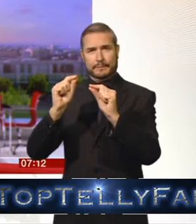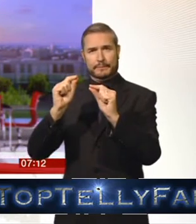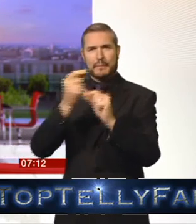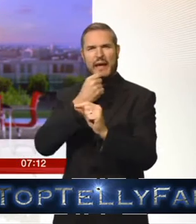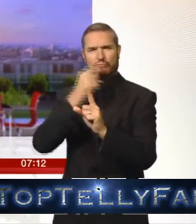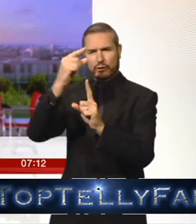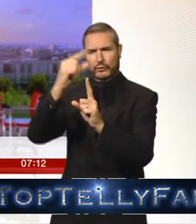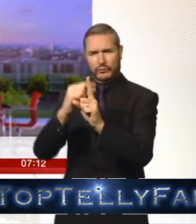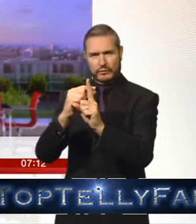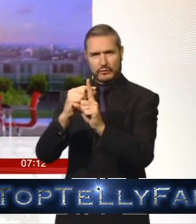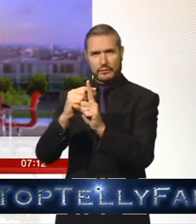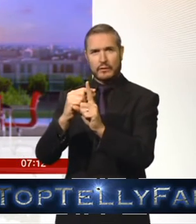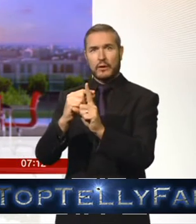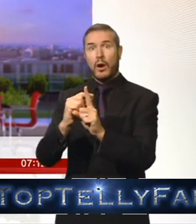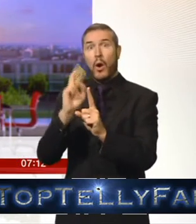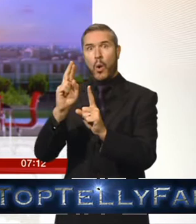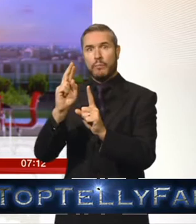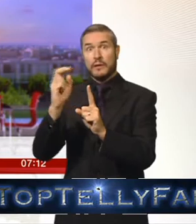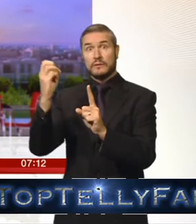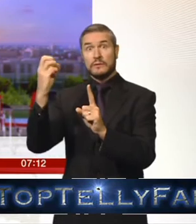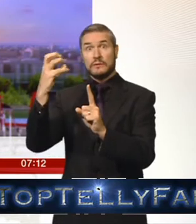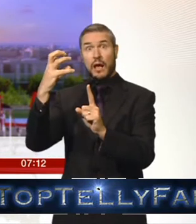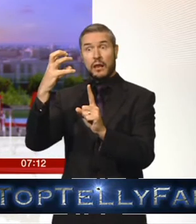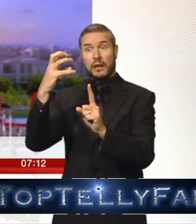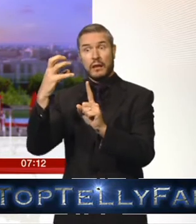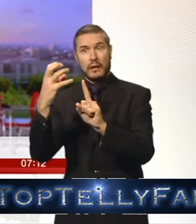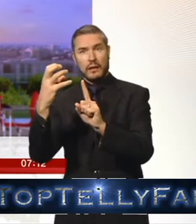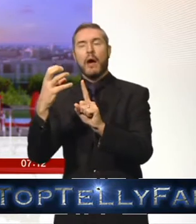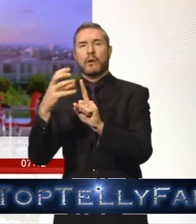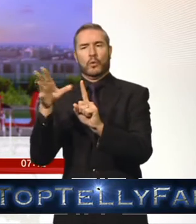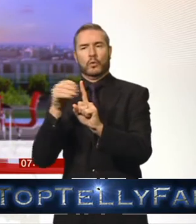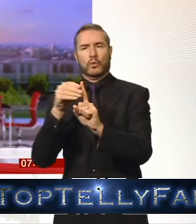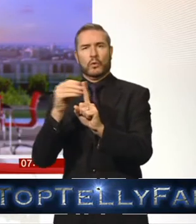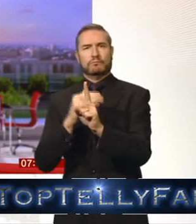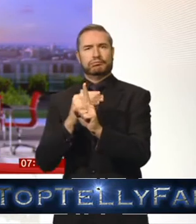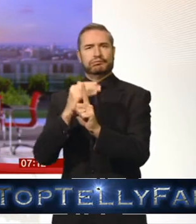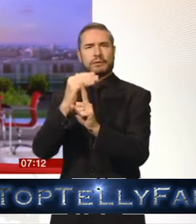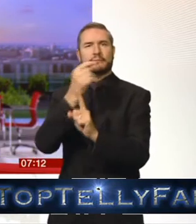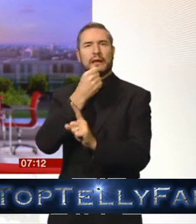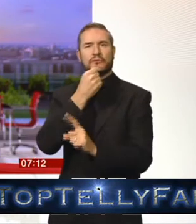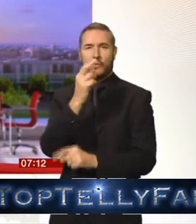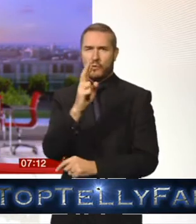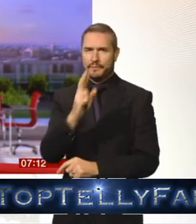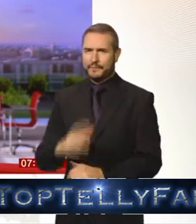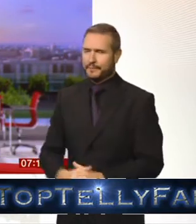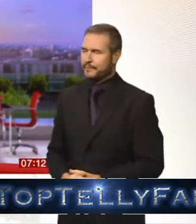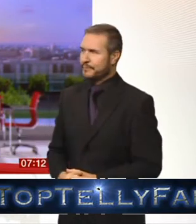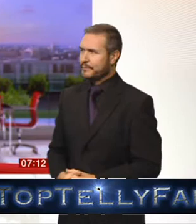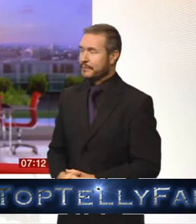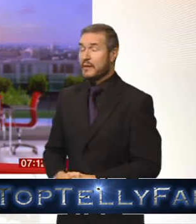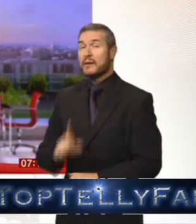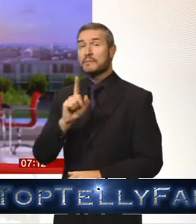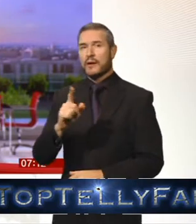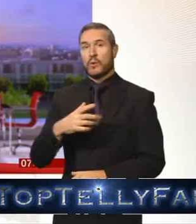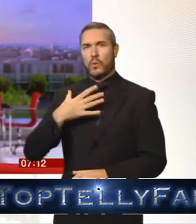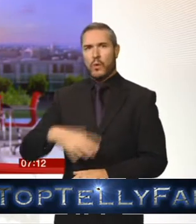rotated it so hopefully it's in a bit more sunshine so this means that its solar panels might be able to recharge a bit more the plan was always to have 60